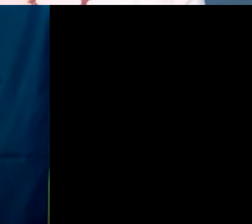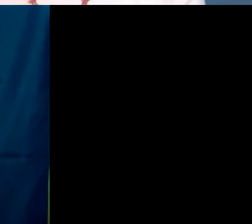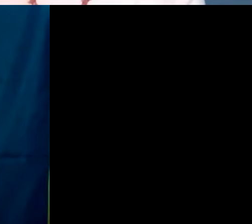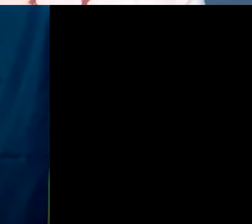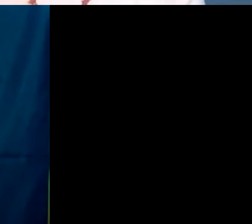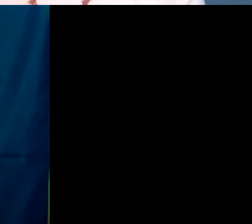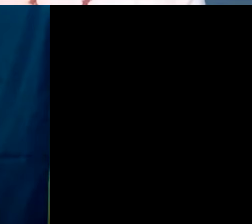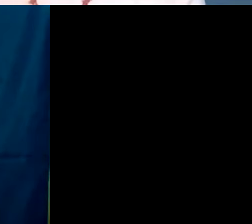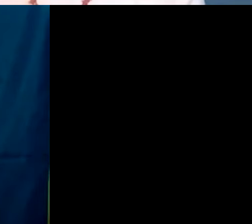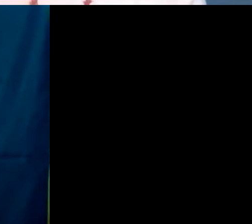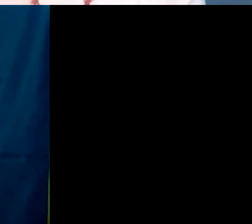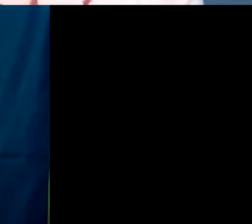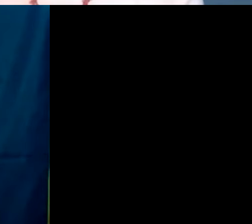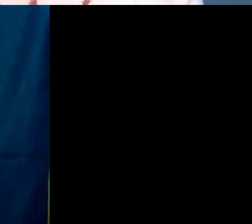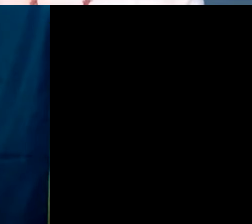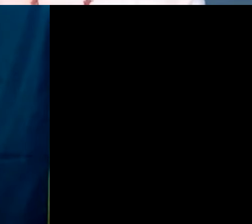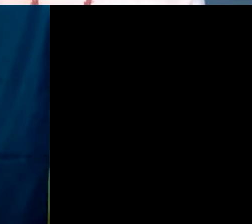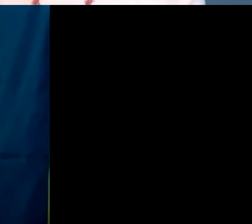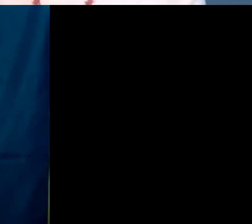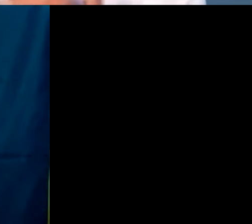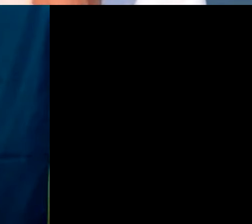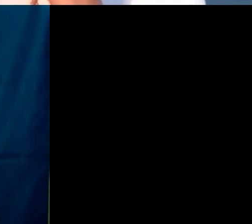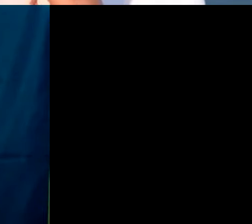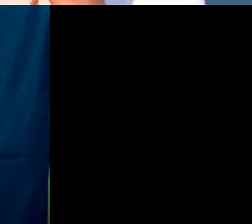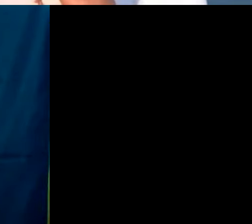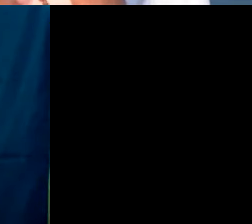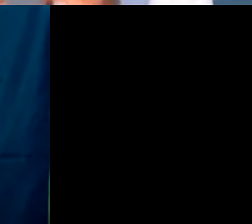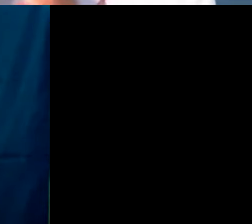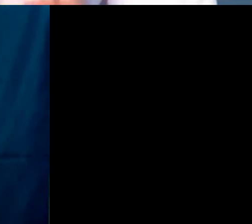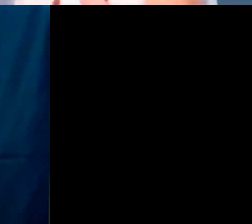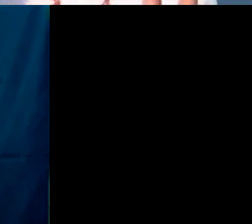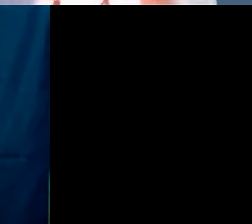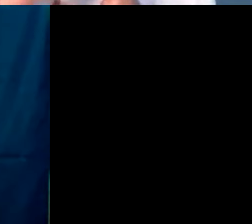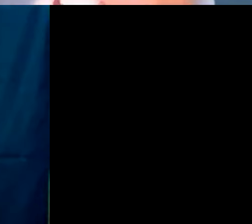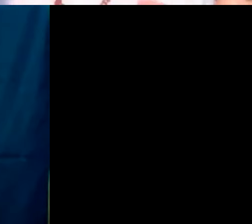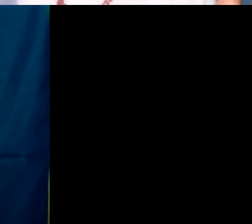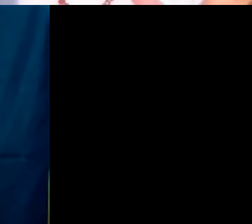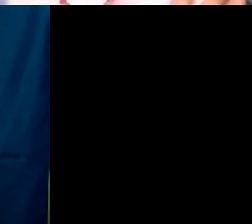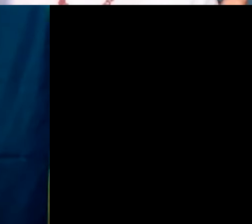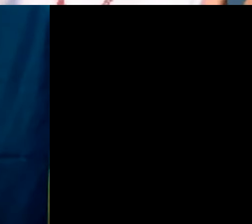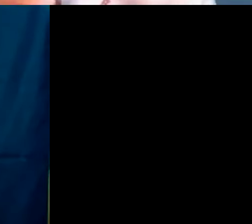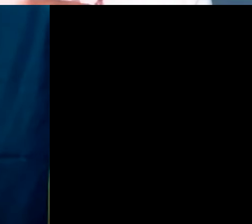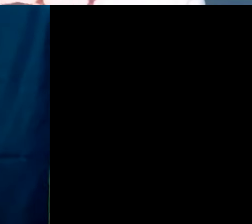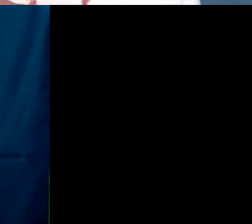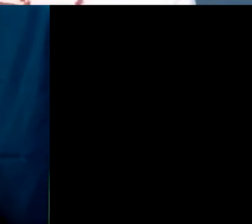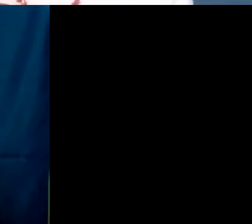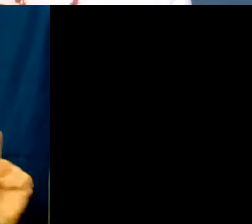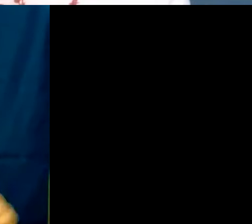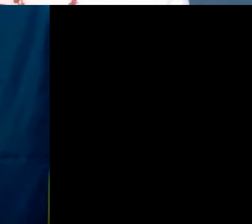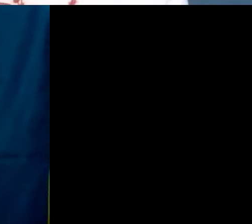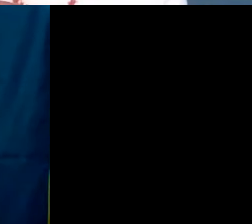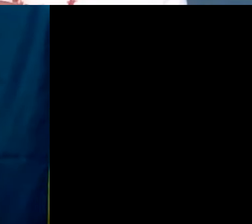in designing them? I'm going to imagine, I'm going to imagine so, because they really differ. I said that there are about 64,